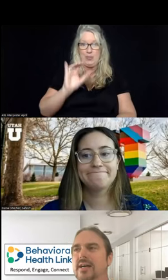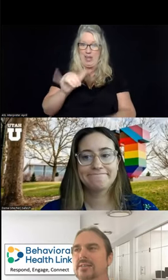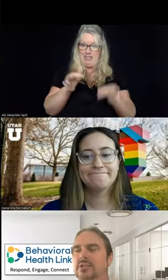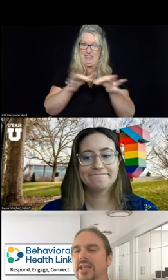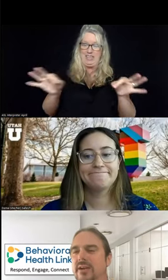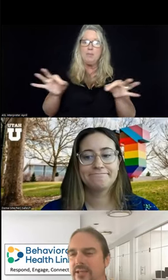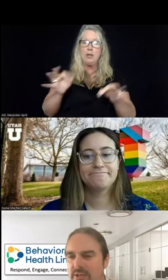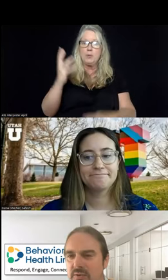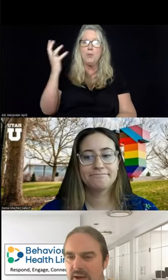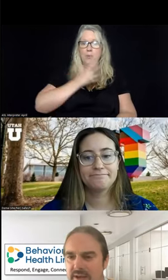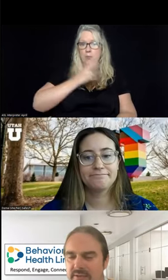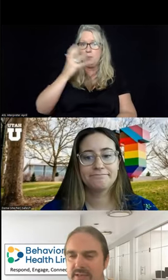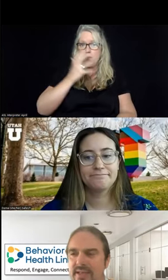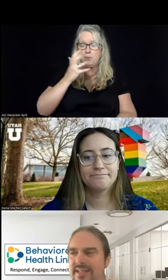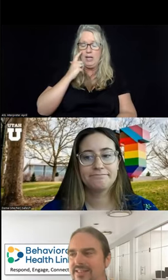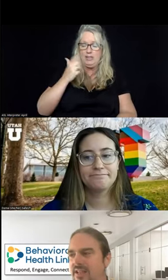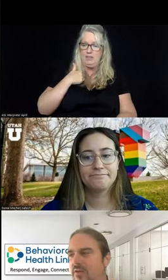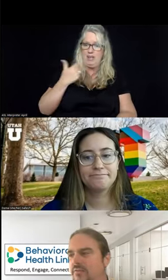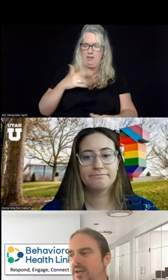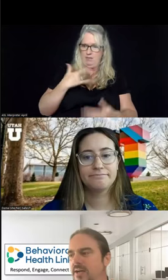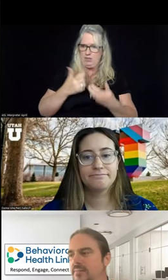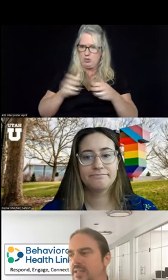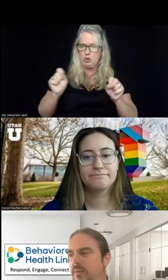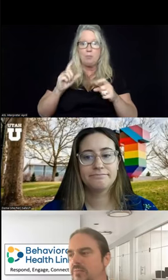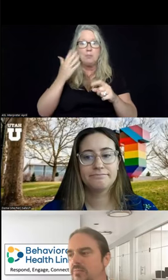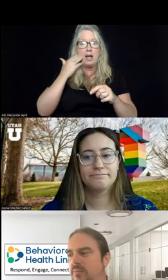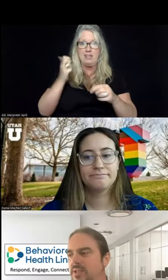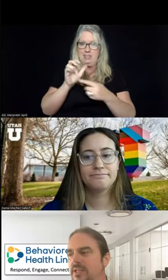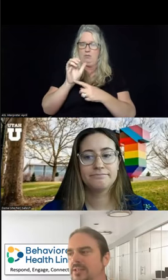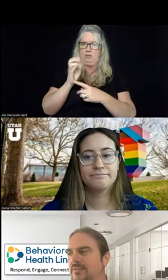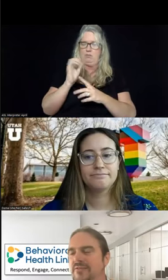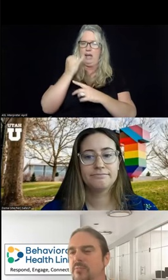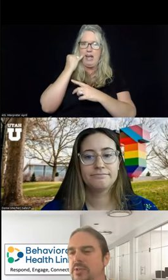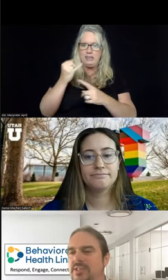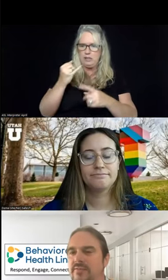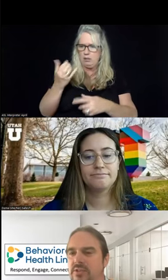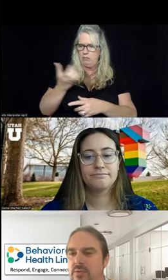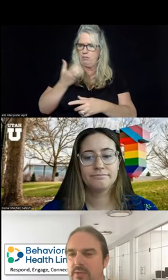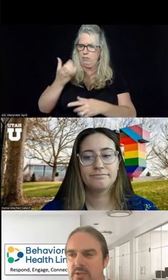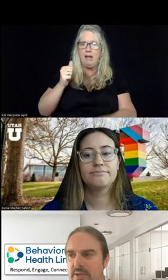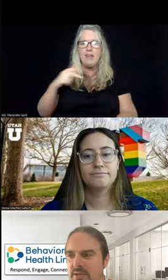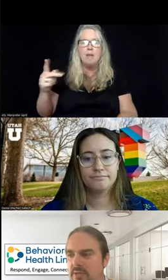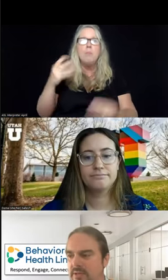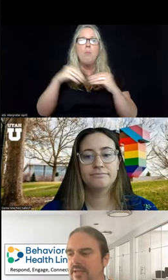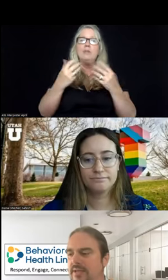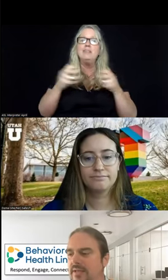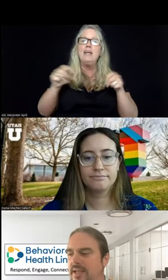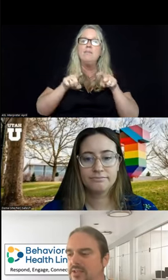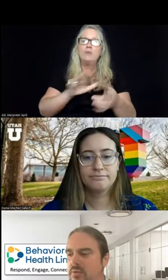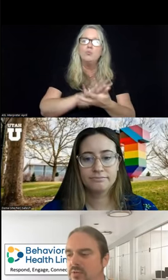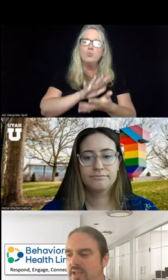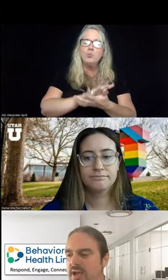that just carrying this around itself helps kids feel more safe at school, especially when you're